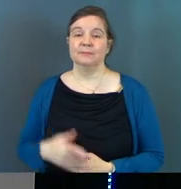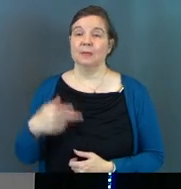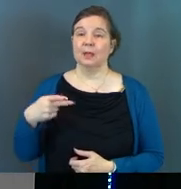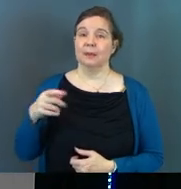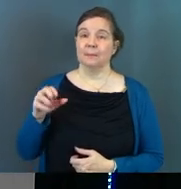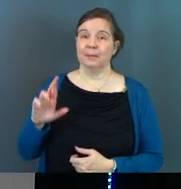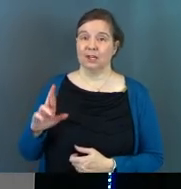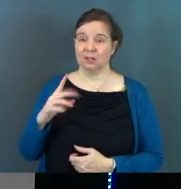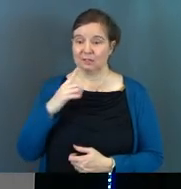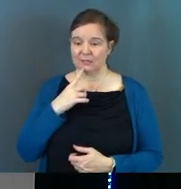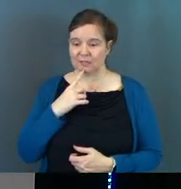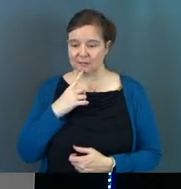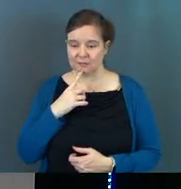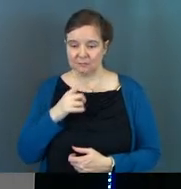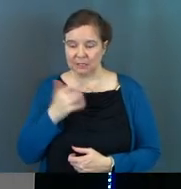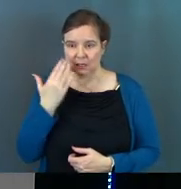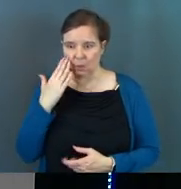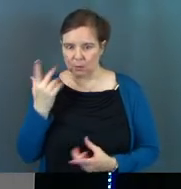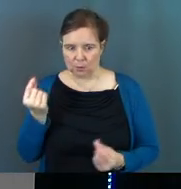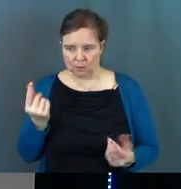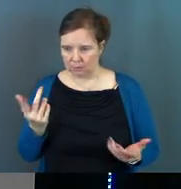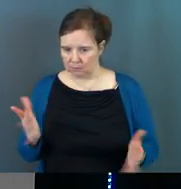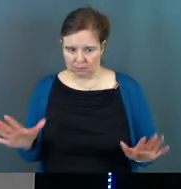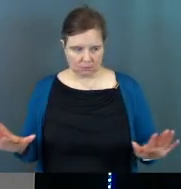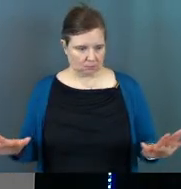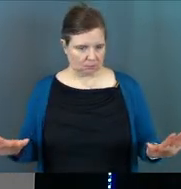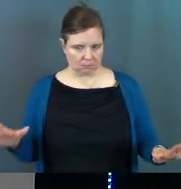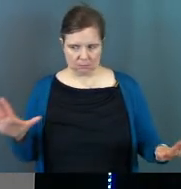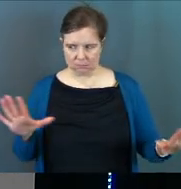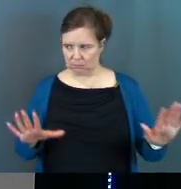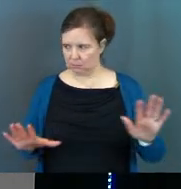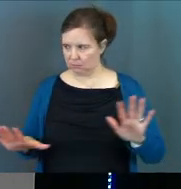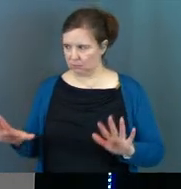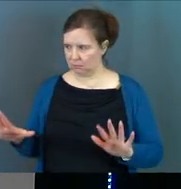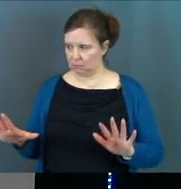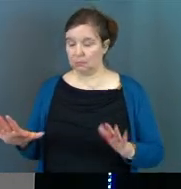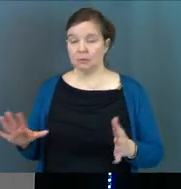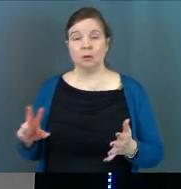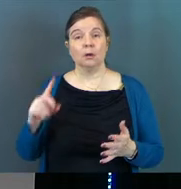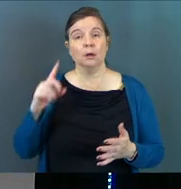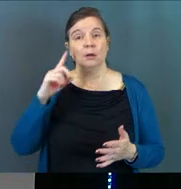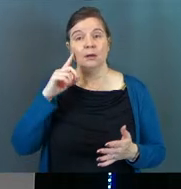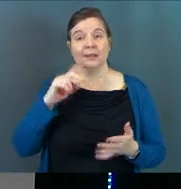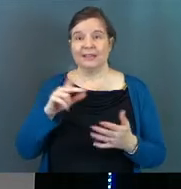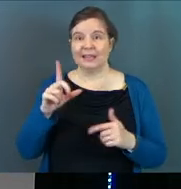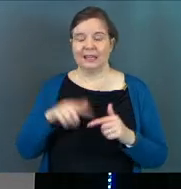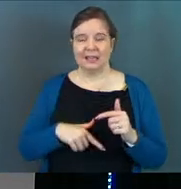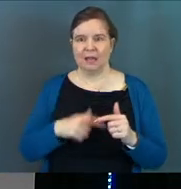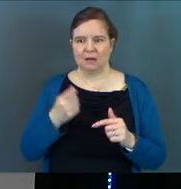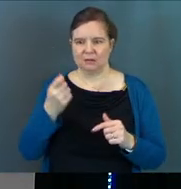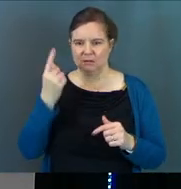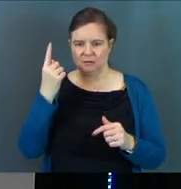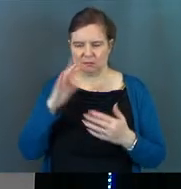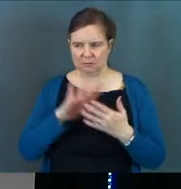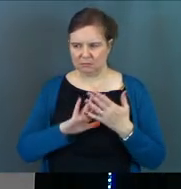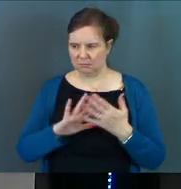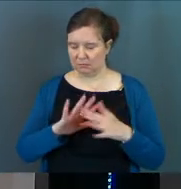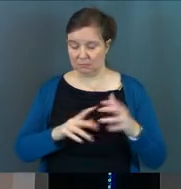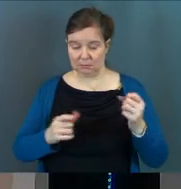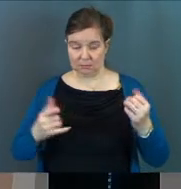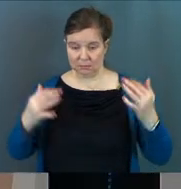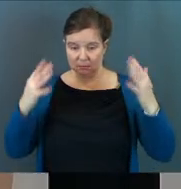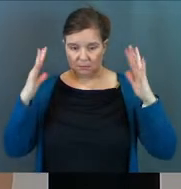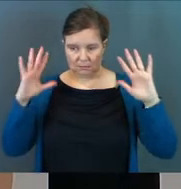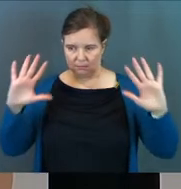Peter, it says, he doesn't know what to make of it. The implication is he can't put it all together. It's all too